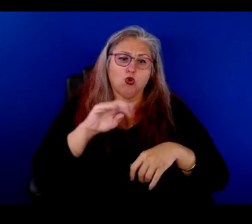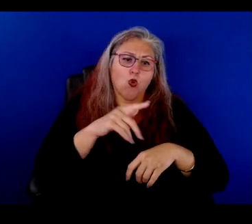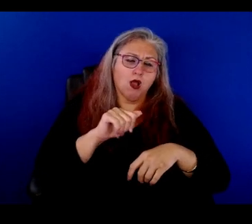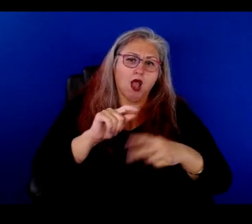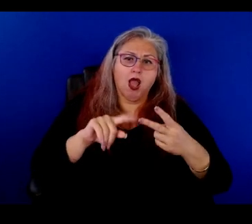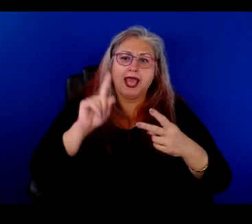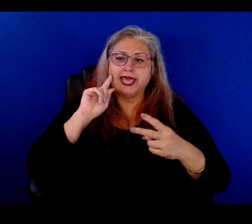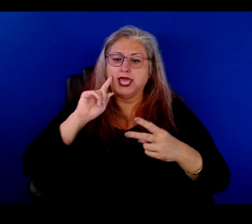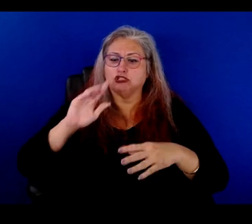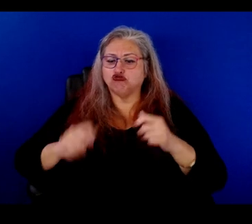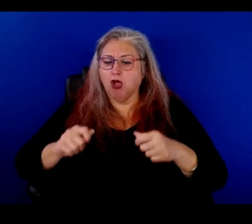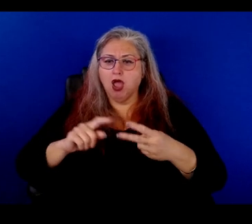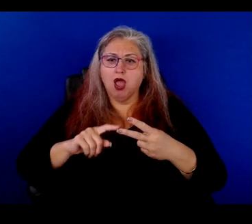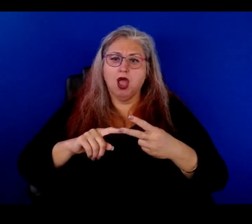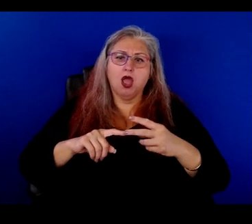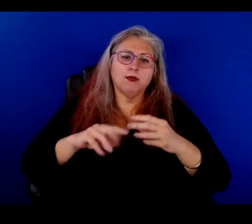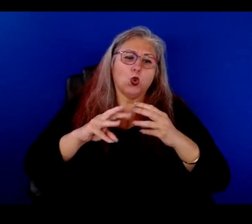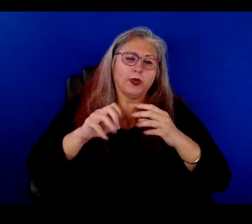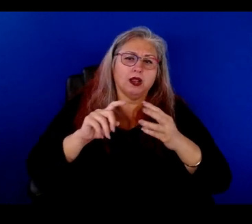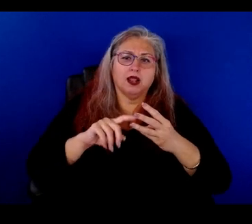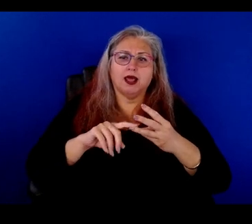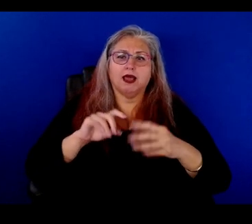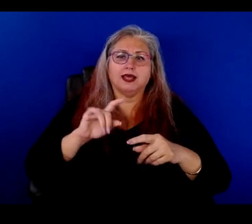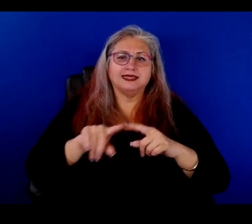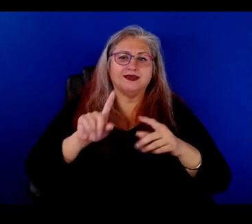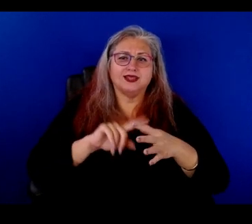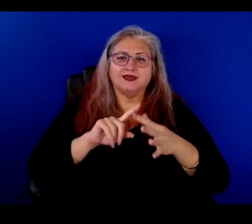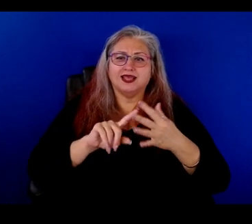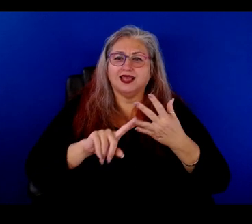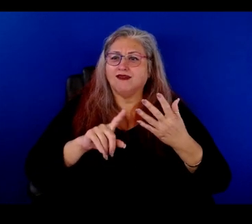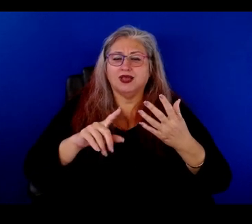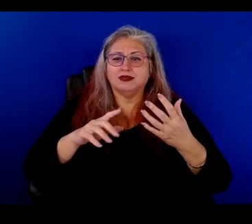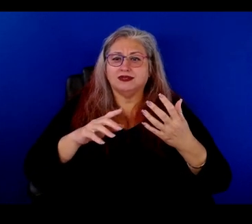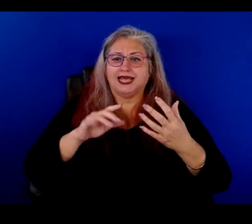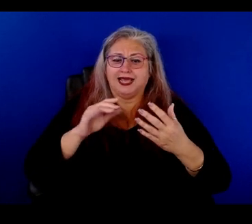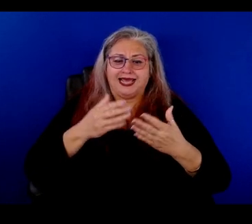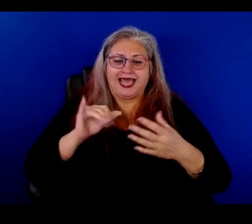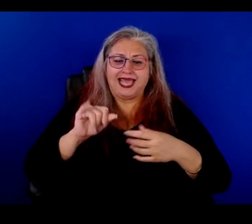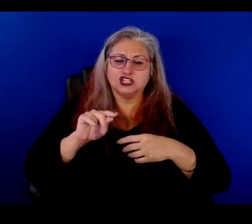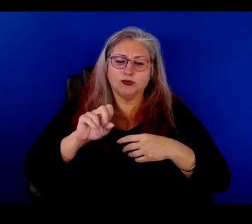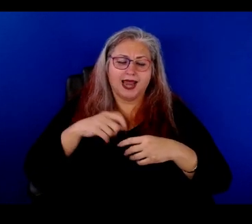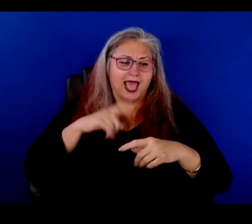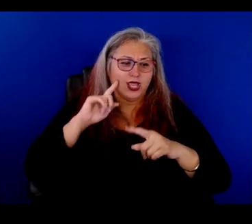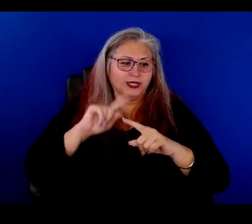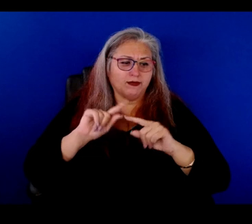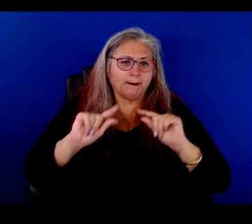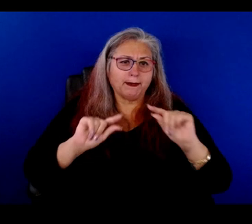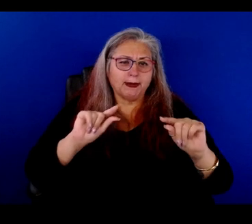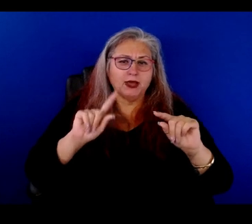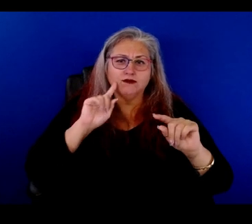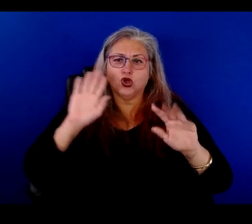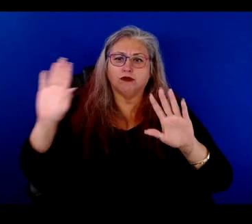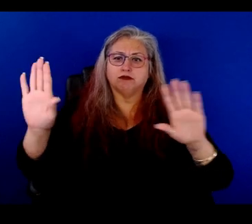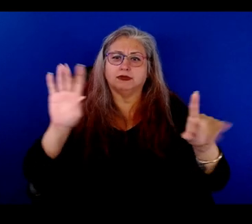I would hear drum. I would hear weedle. I would hear clave. I would hear, you know, whatever, whatever. I hear different components of the different,